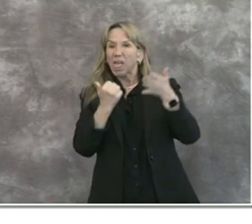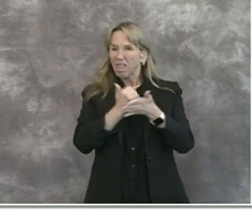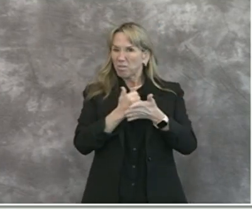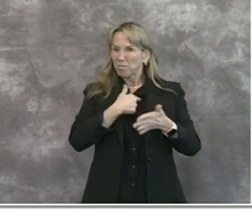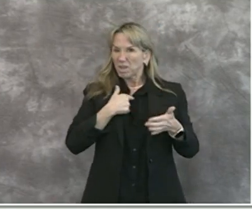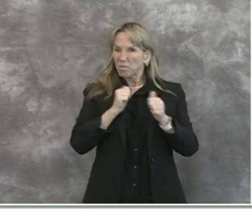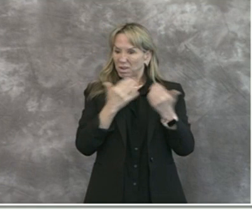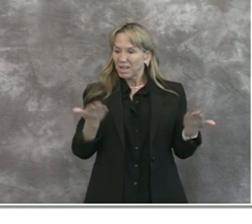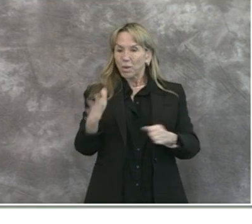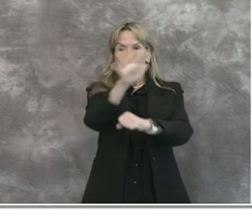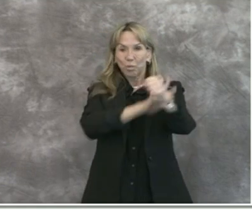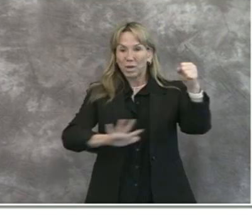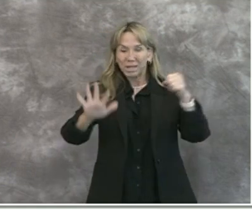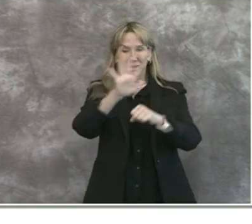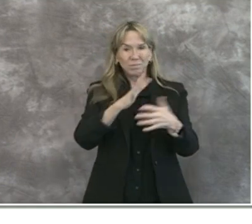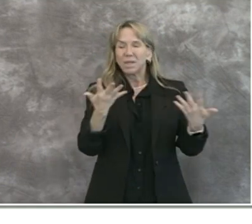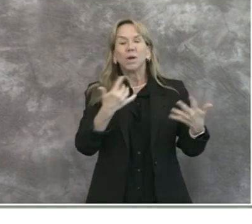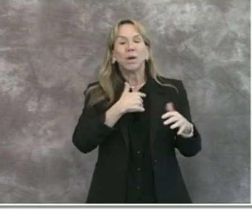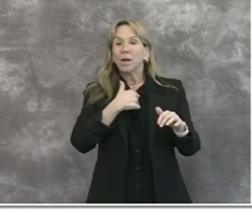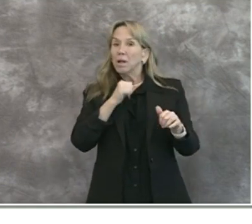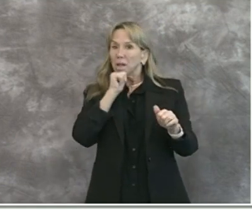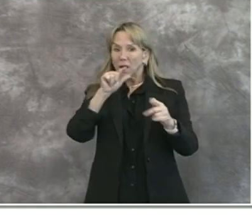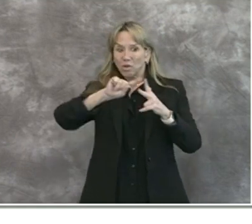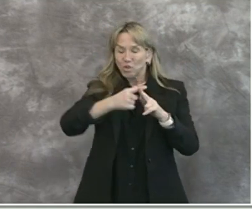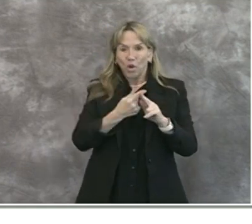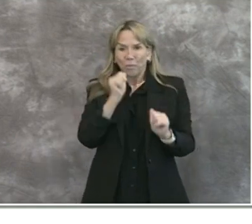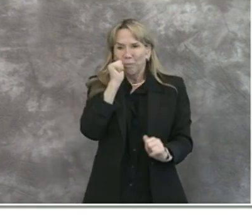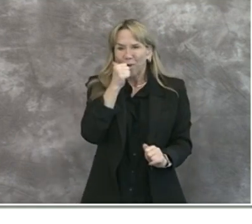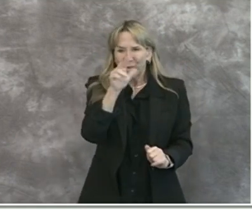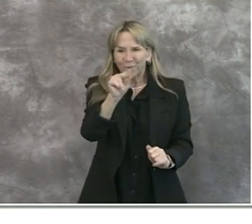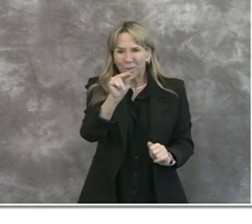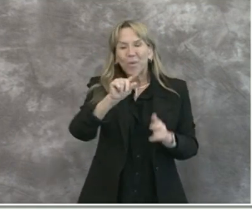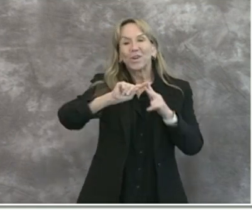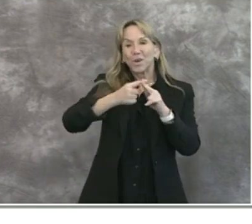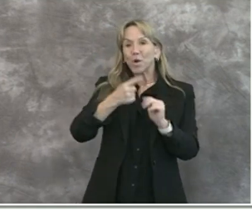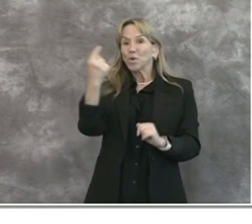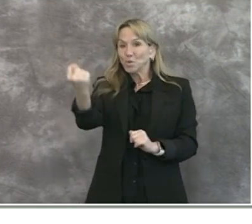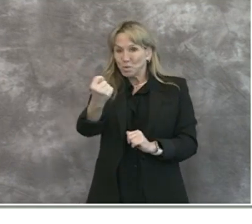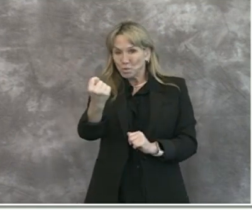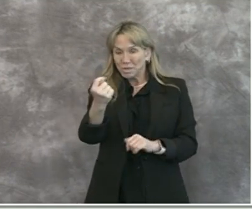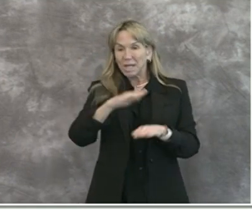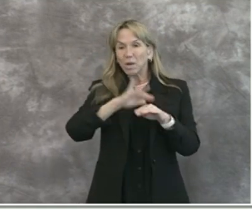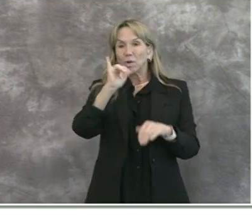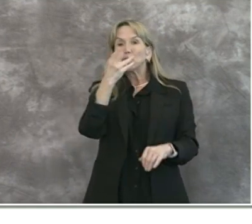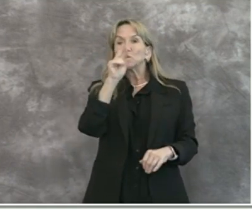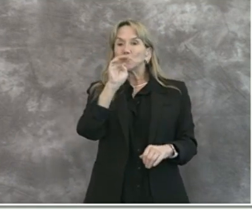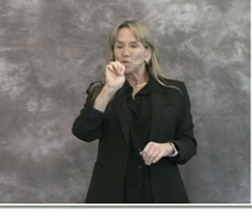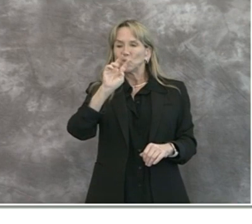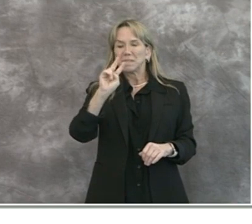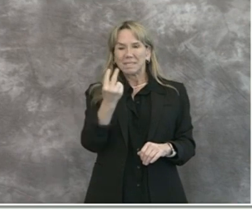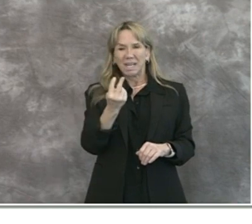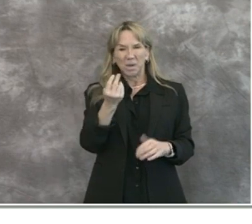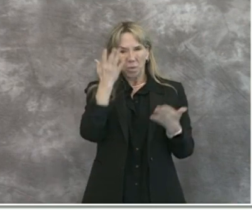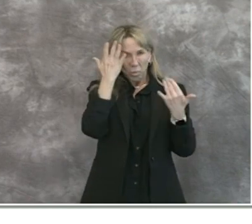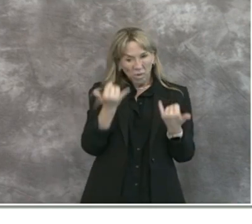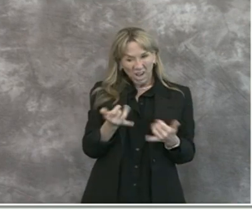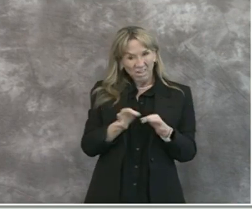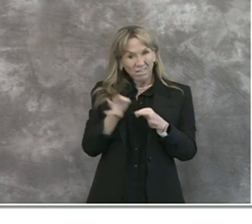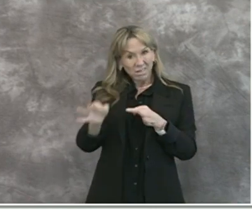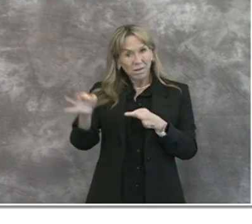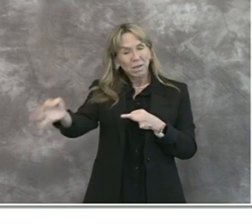Again, we're not allowing this change immediately. This will start on Tuesday, June 2nd in order to give coastal cities time to prepare